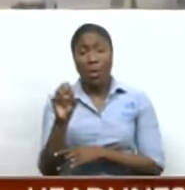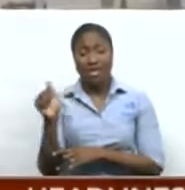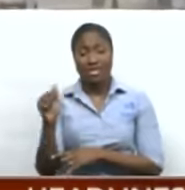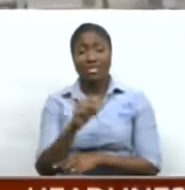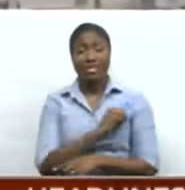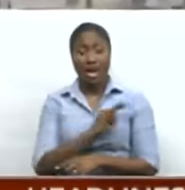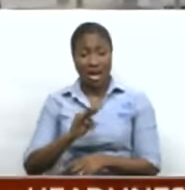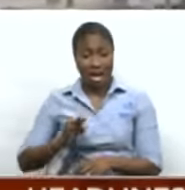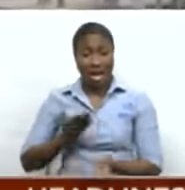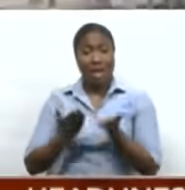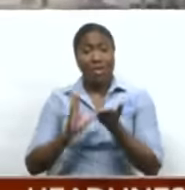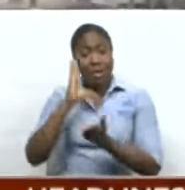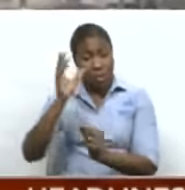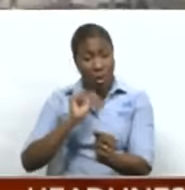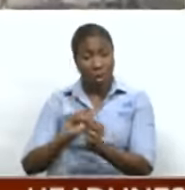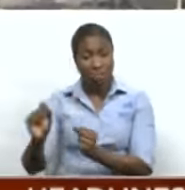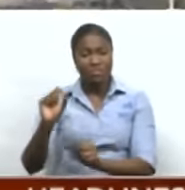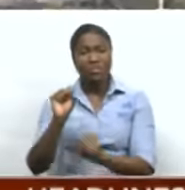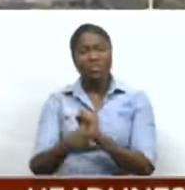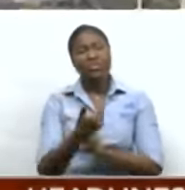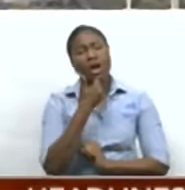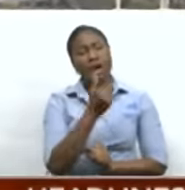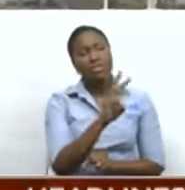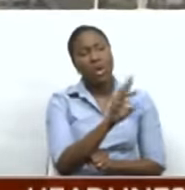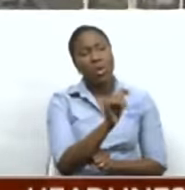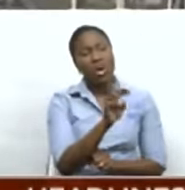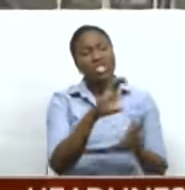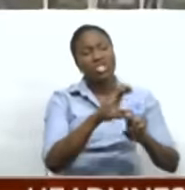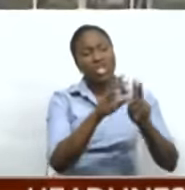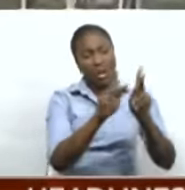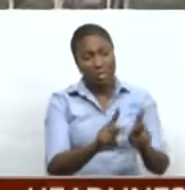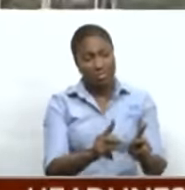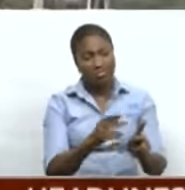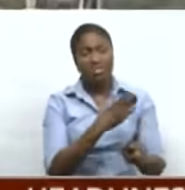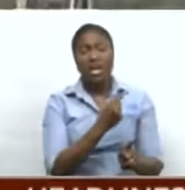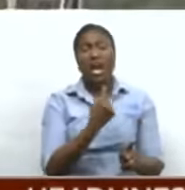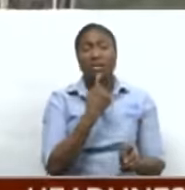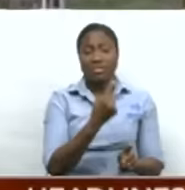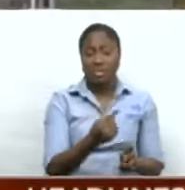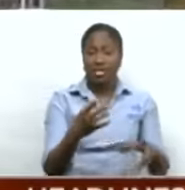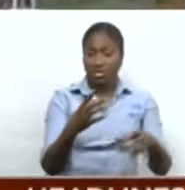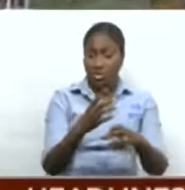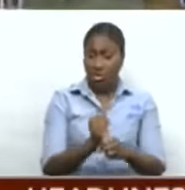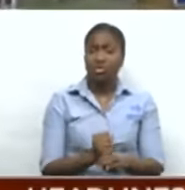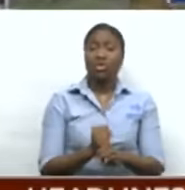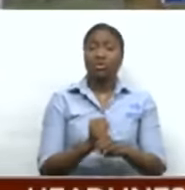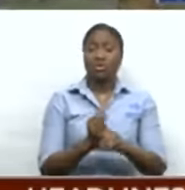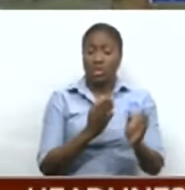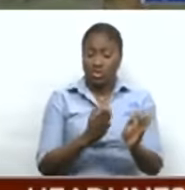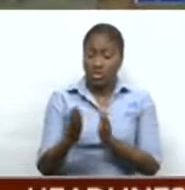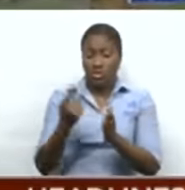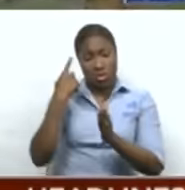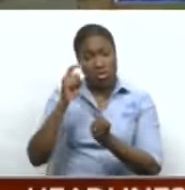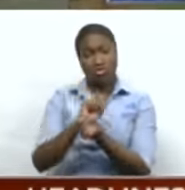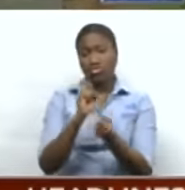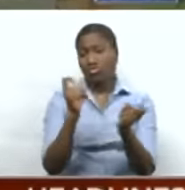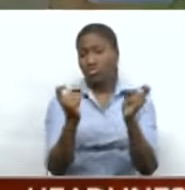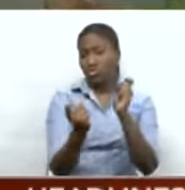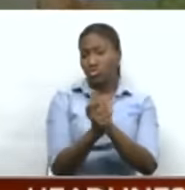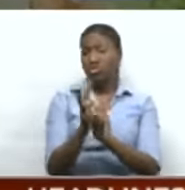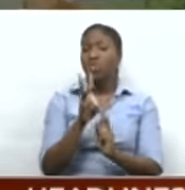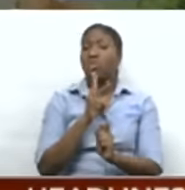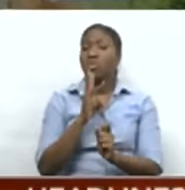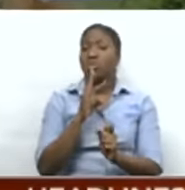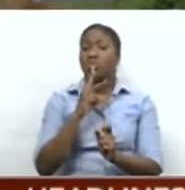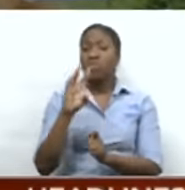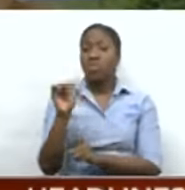questions were then put to WASA's chairman, who told us that they'd have received a cabinet-approved roadmap for transforming the utility. Right now, they're in the